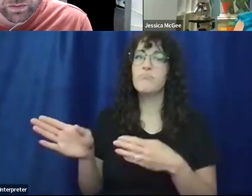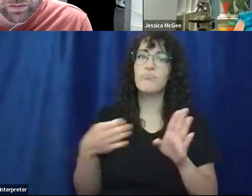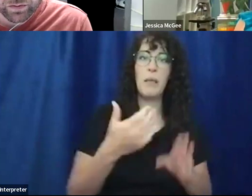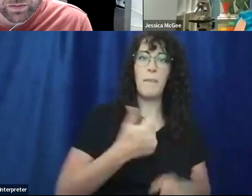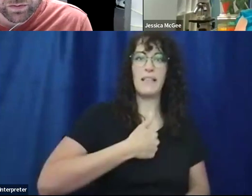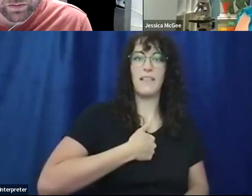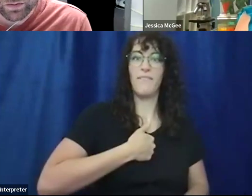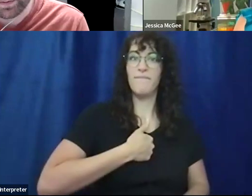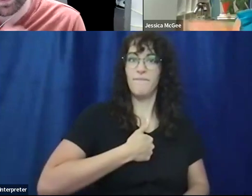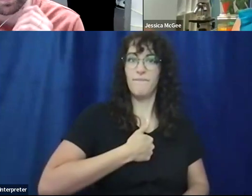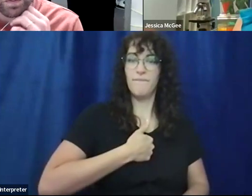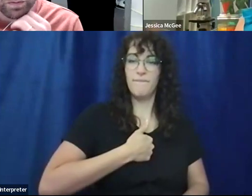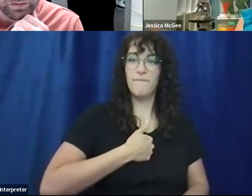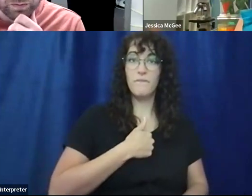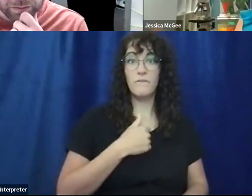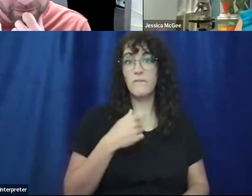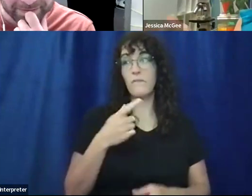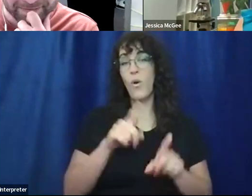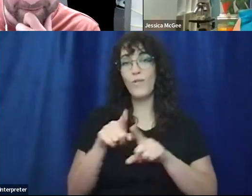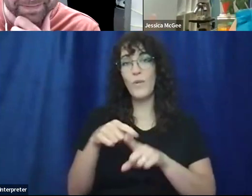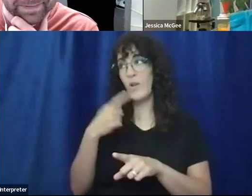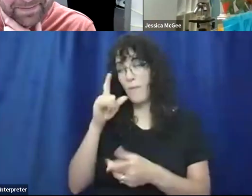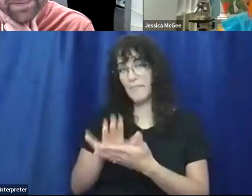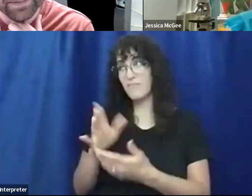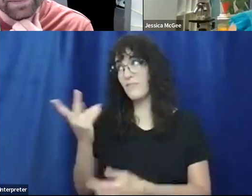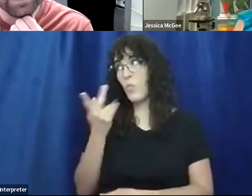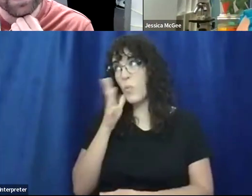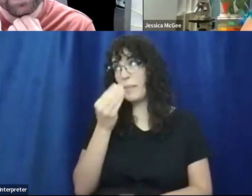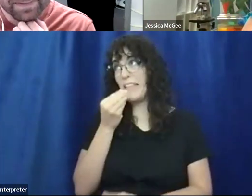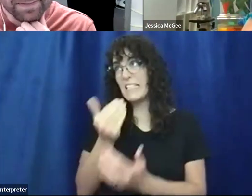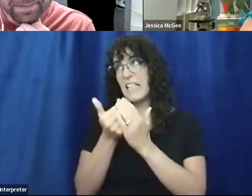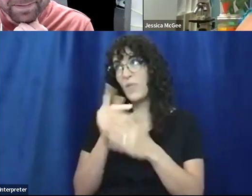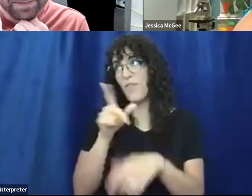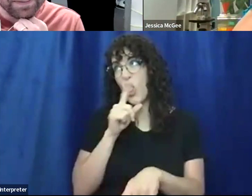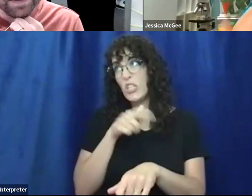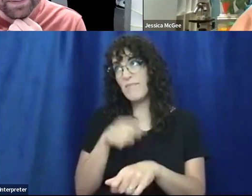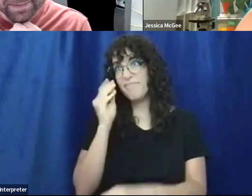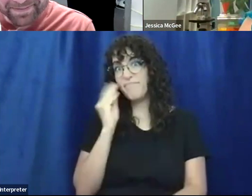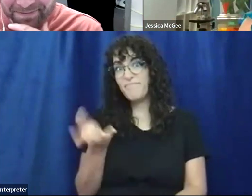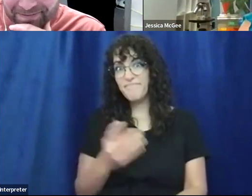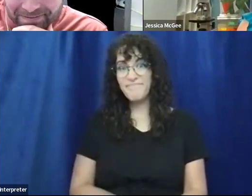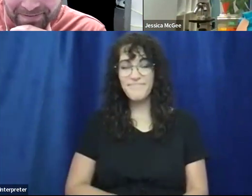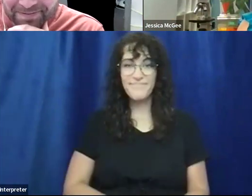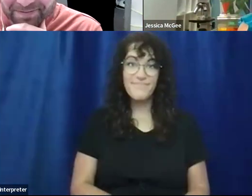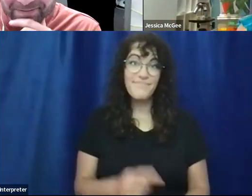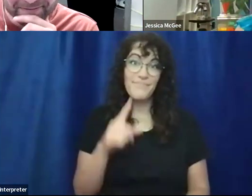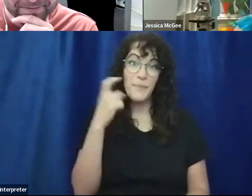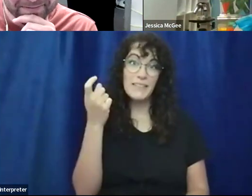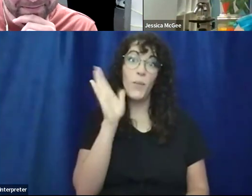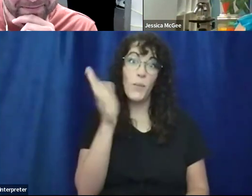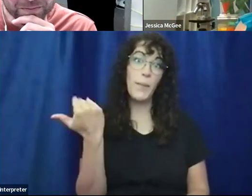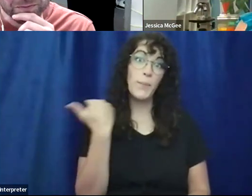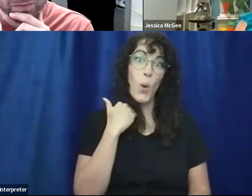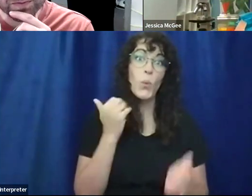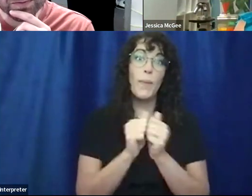with my husband was like, also, we're going to be eating sandwiches for a really long time. Um, because we're going to be broke without my